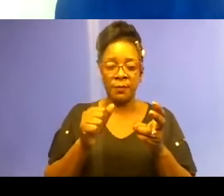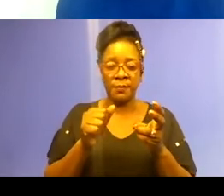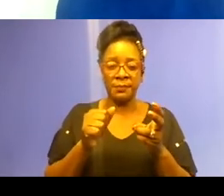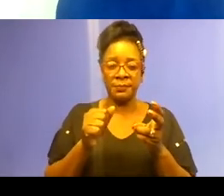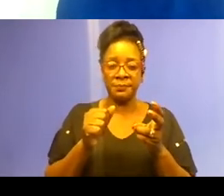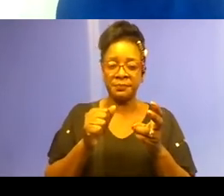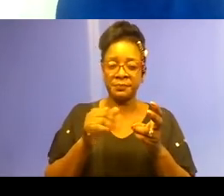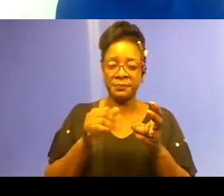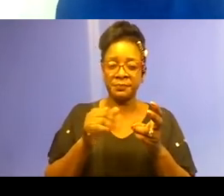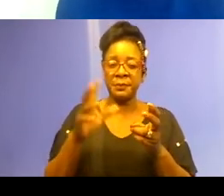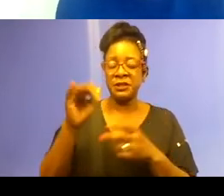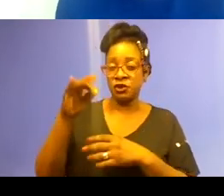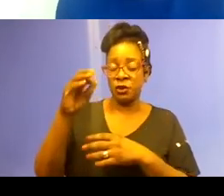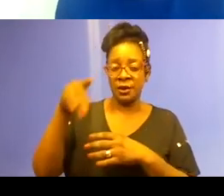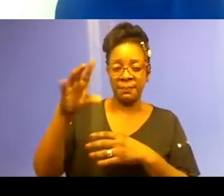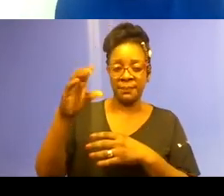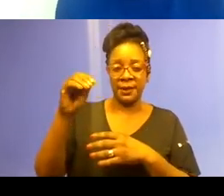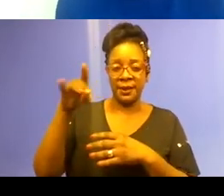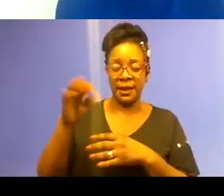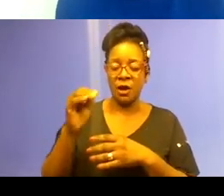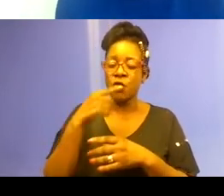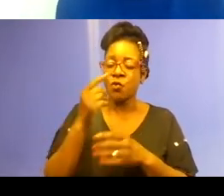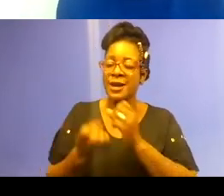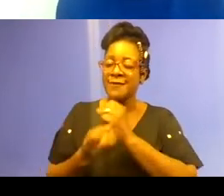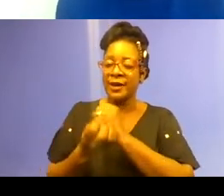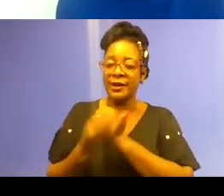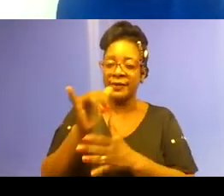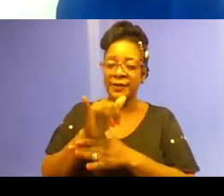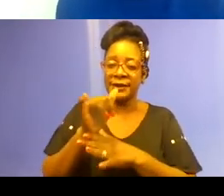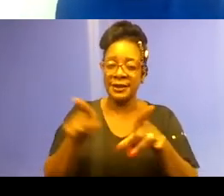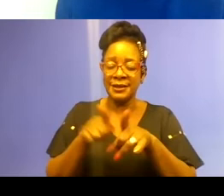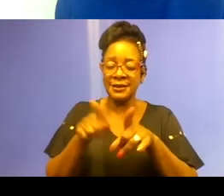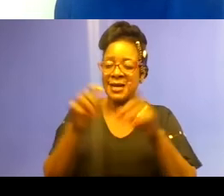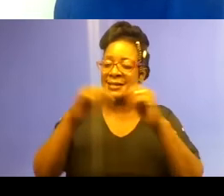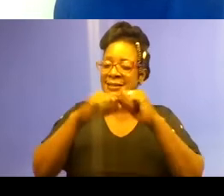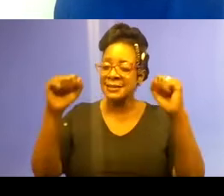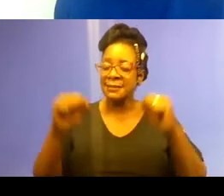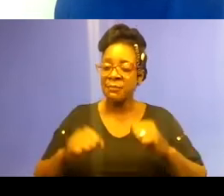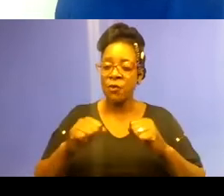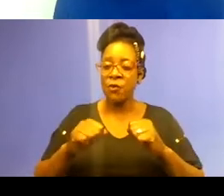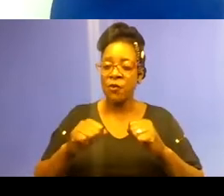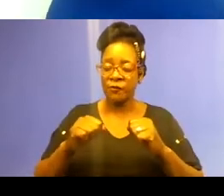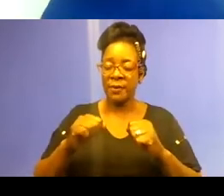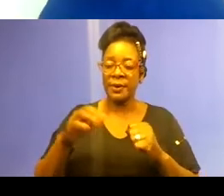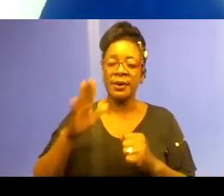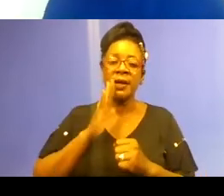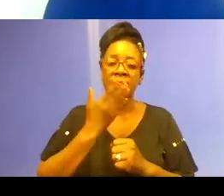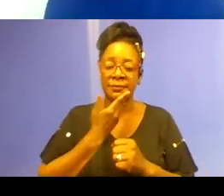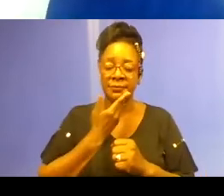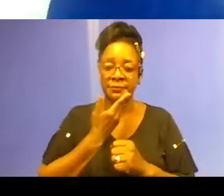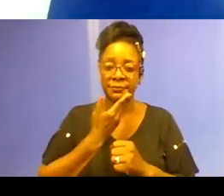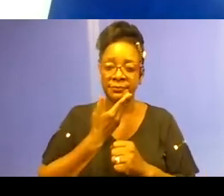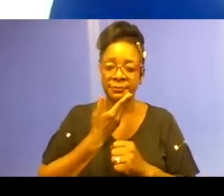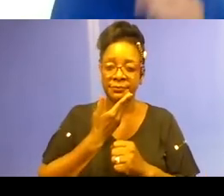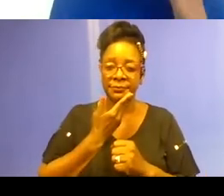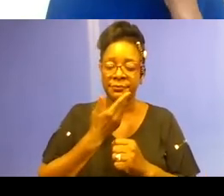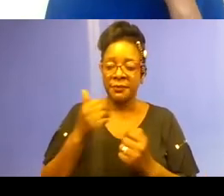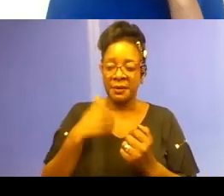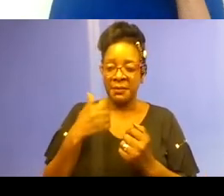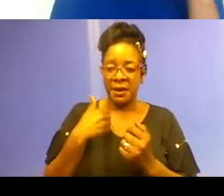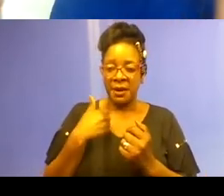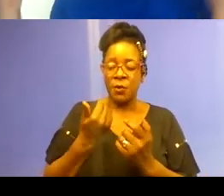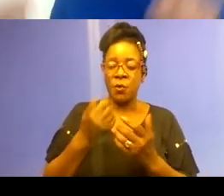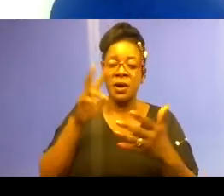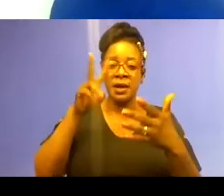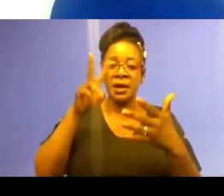who defines racism as a system of power with four domains. And I'll just go ahead and read this slide for you